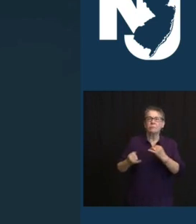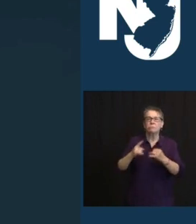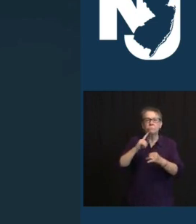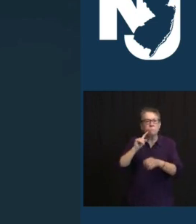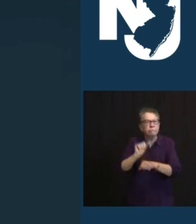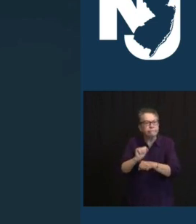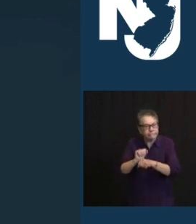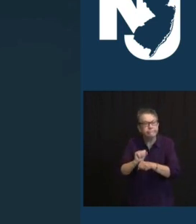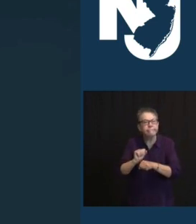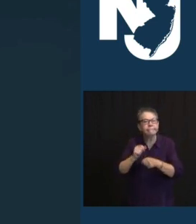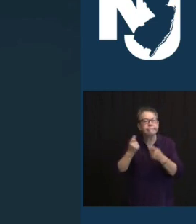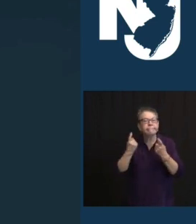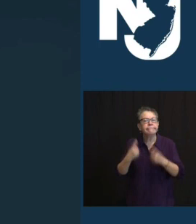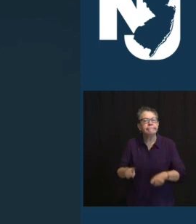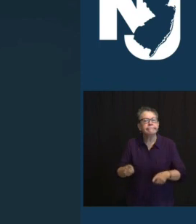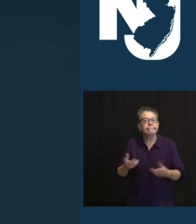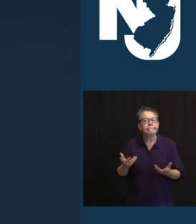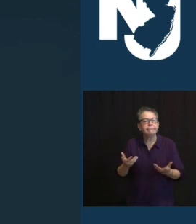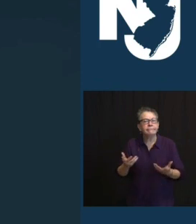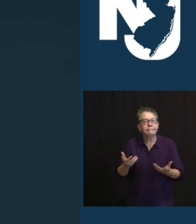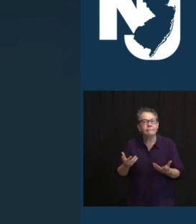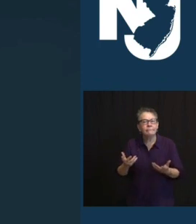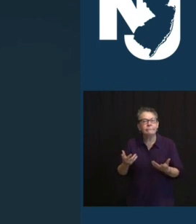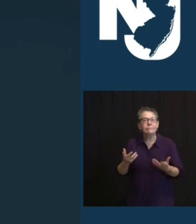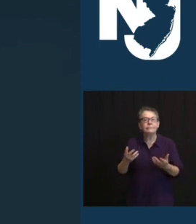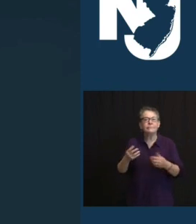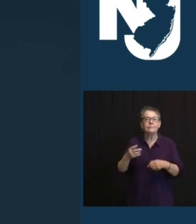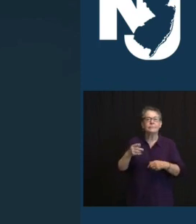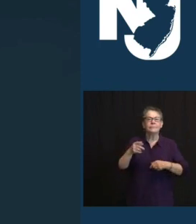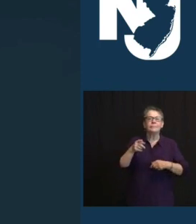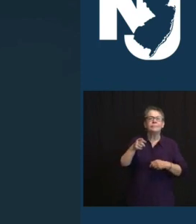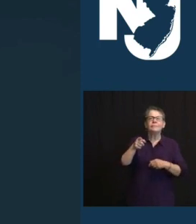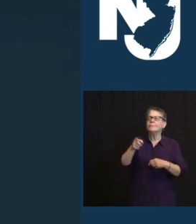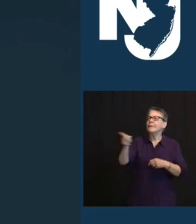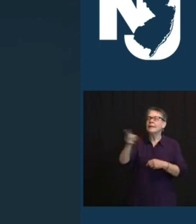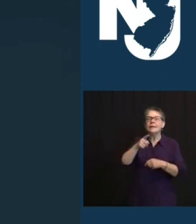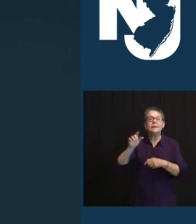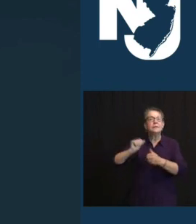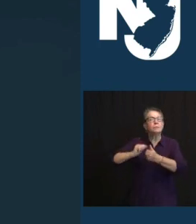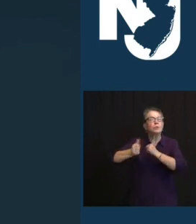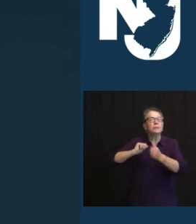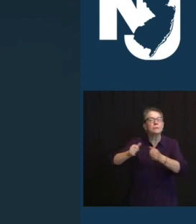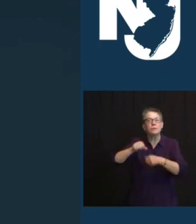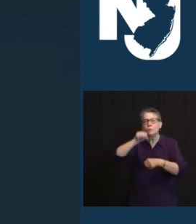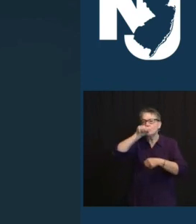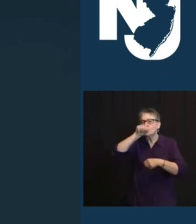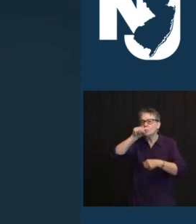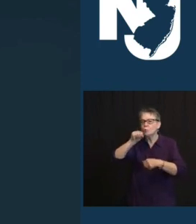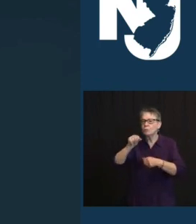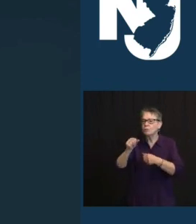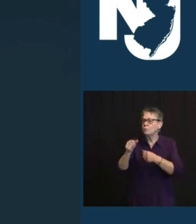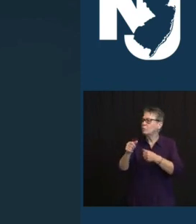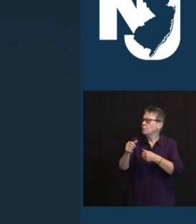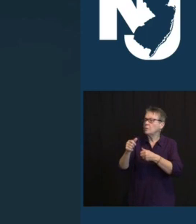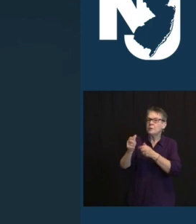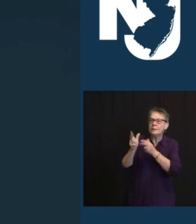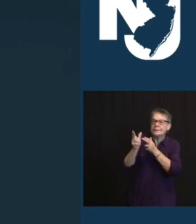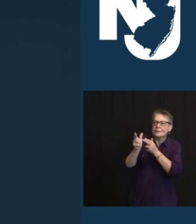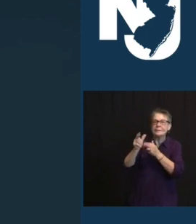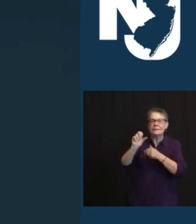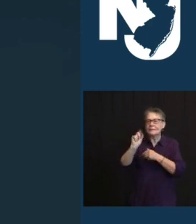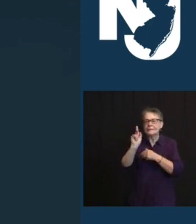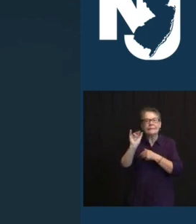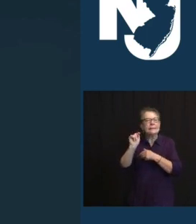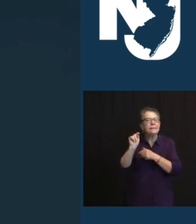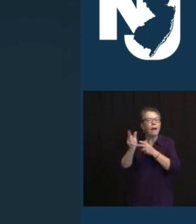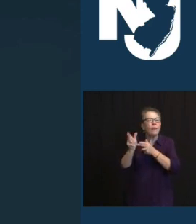IN THESE ALMOST A YEAR WHO'S A CHAMPION SKEET SHOOTER. SO FOR ALL THOSE REASONS, GOD BLESS YOUR DAD. MAY GOD BLESS TOM, HIS